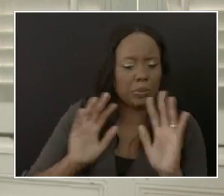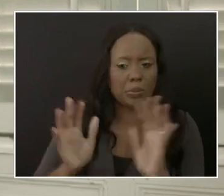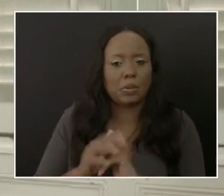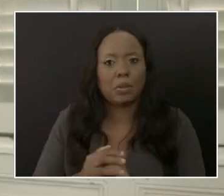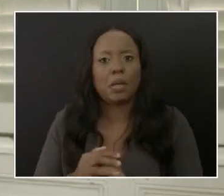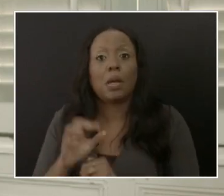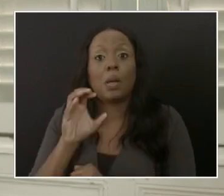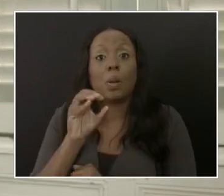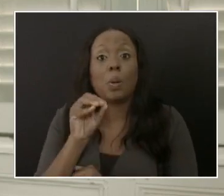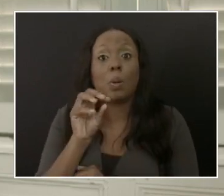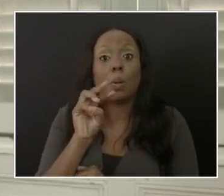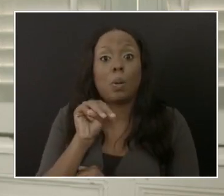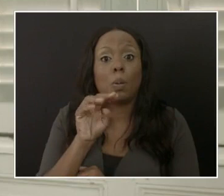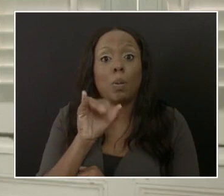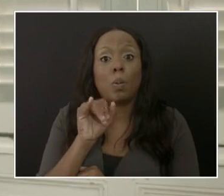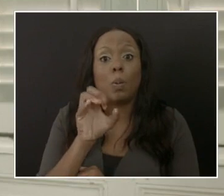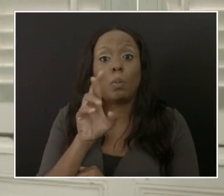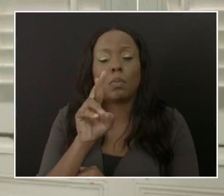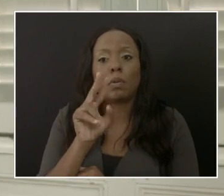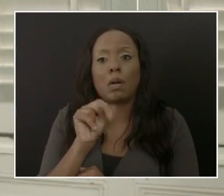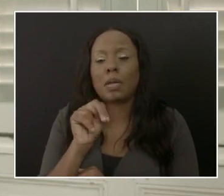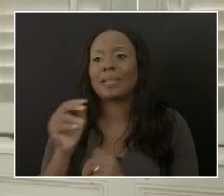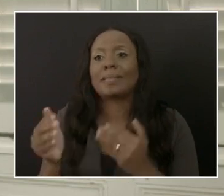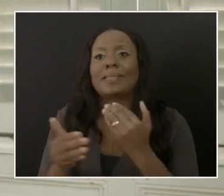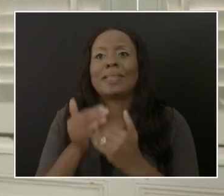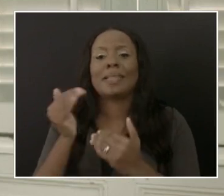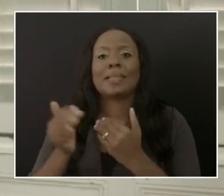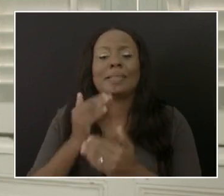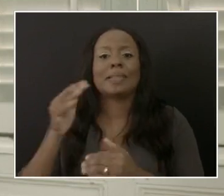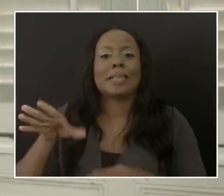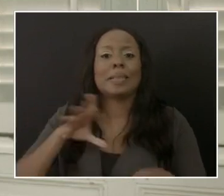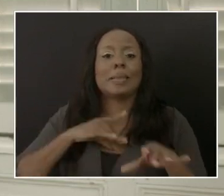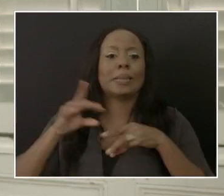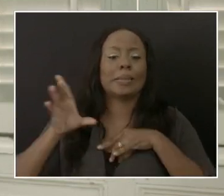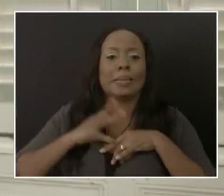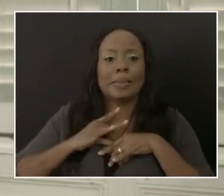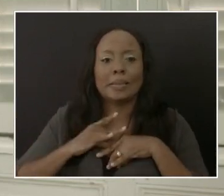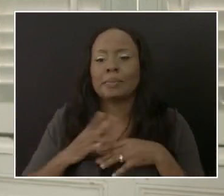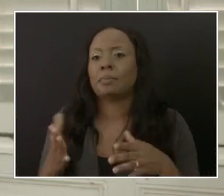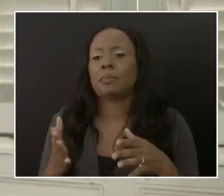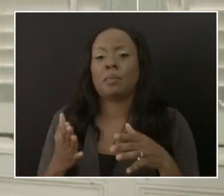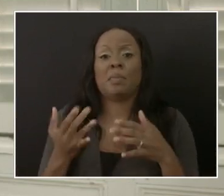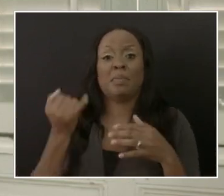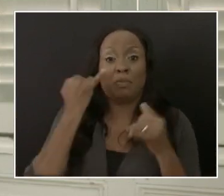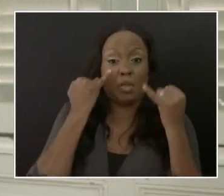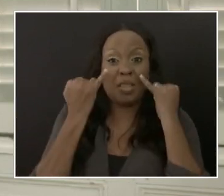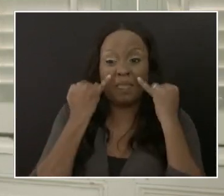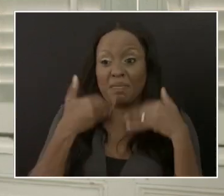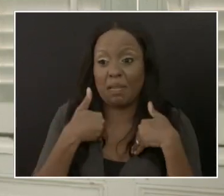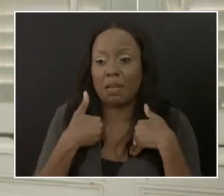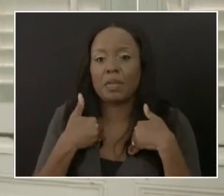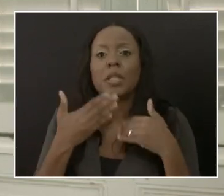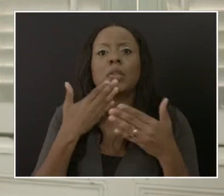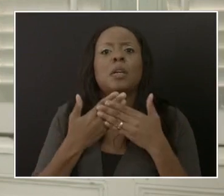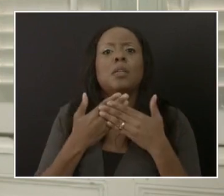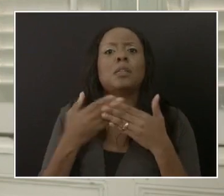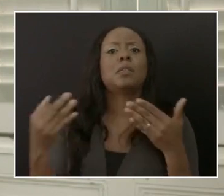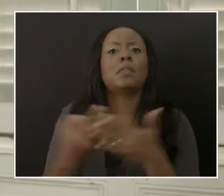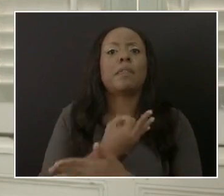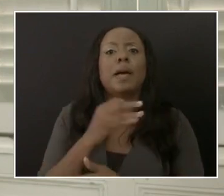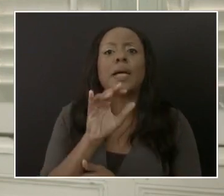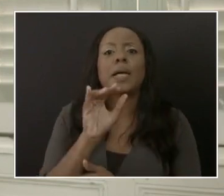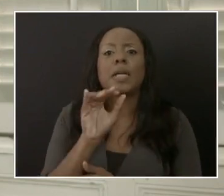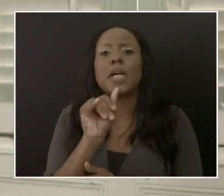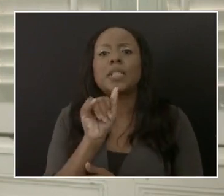now is that that is also highly transmissible. So ventilation and the ability to have fresh air coming into